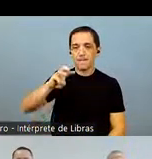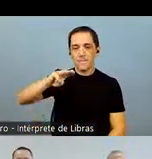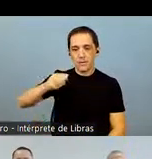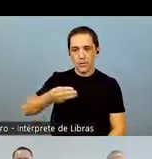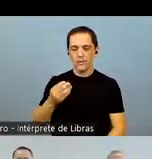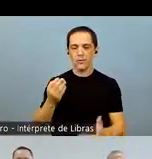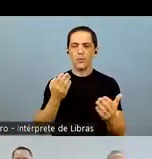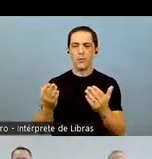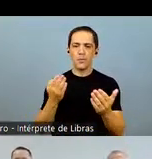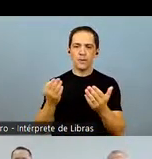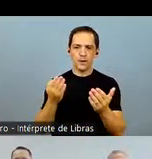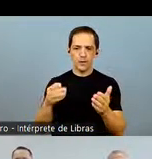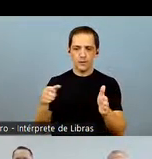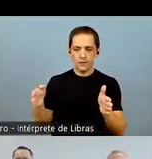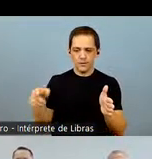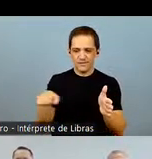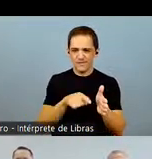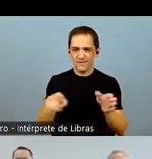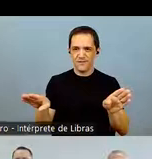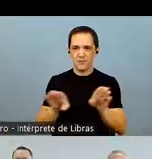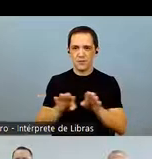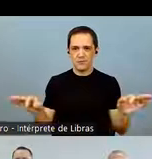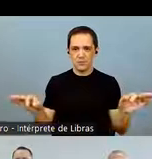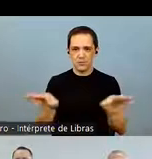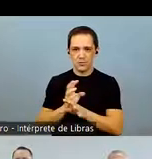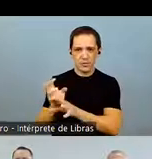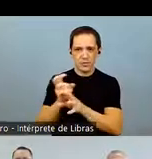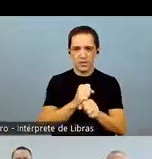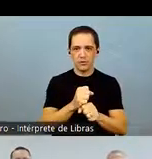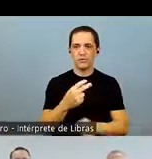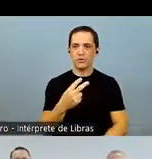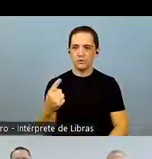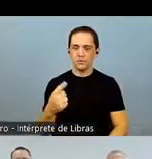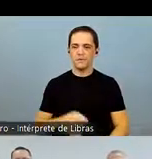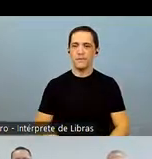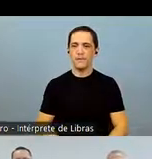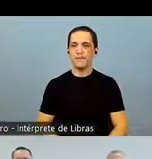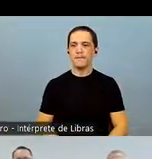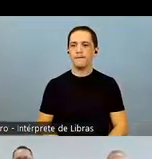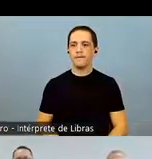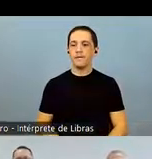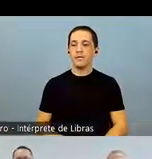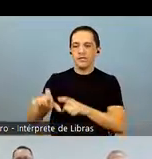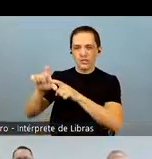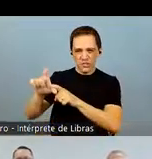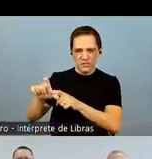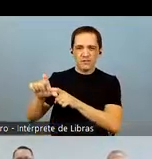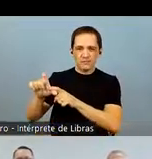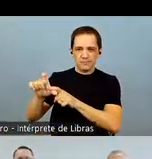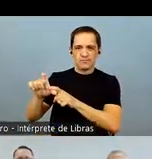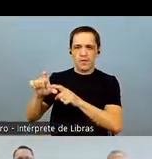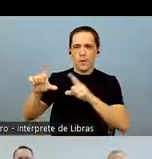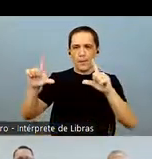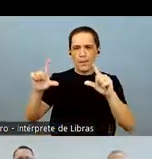reduction of 387 million compared to the end of 2021. The net debt